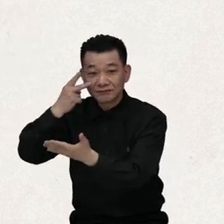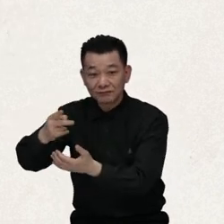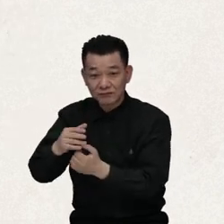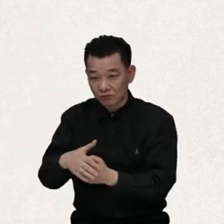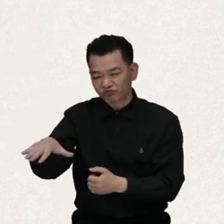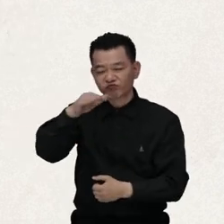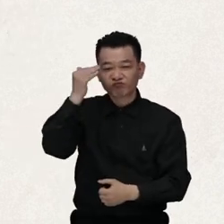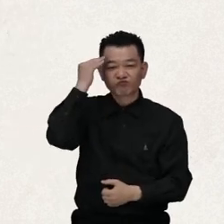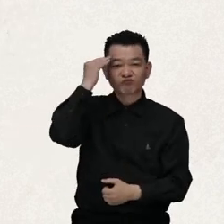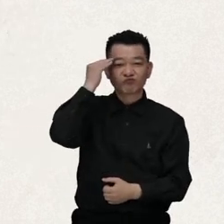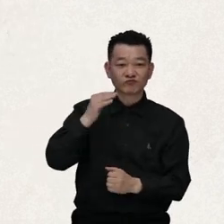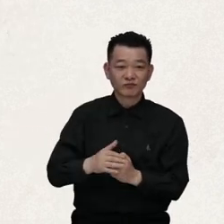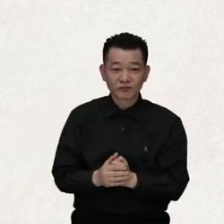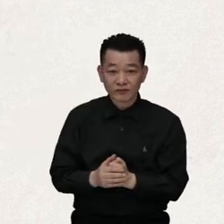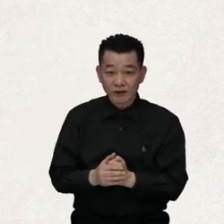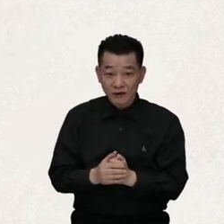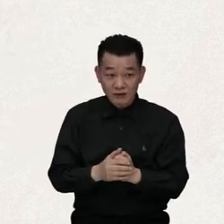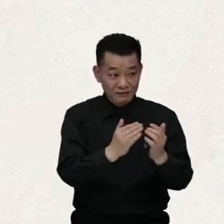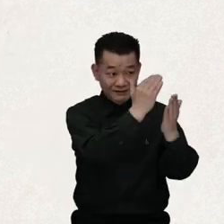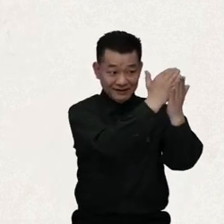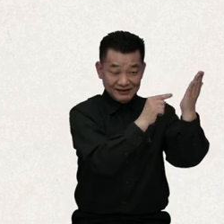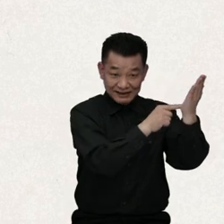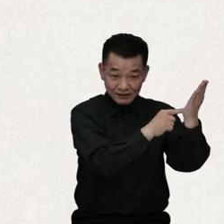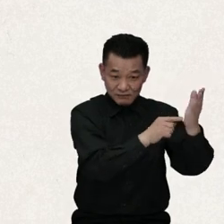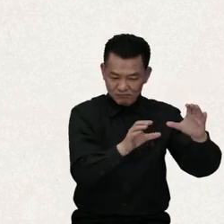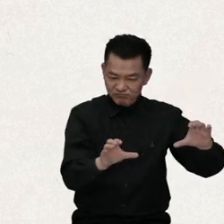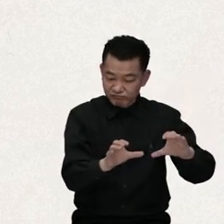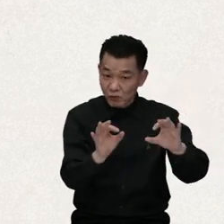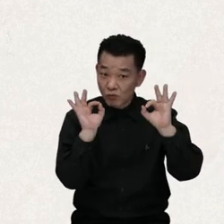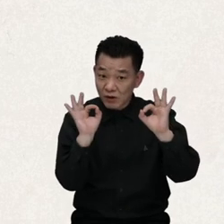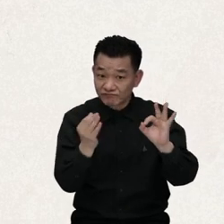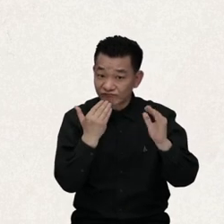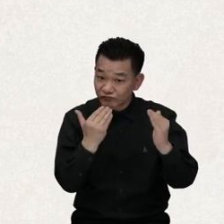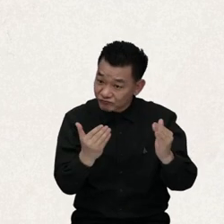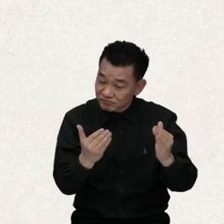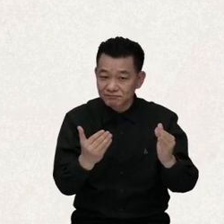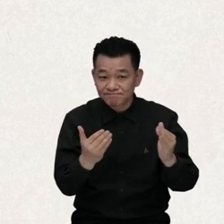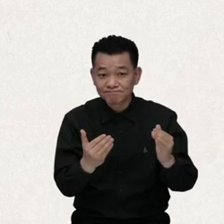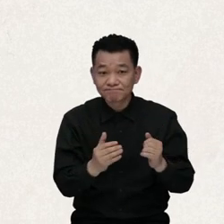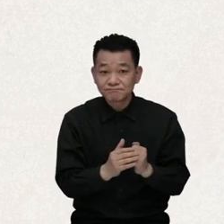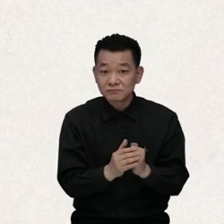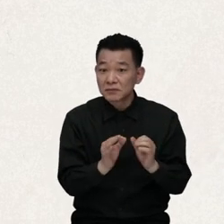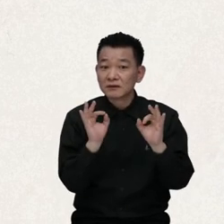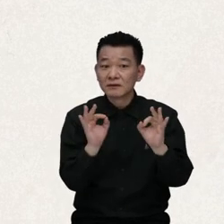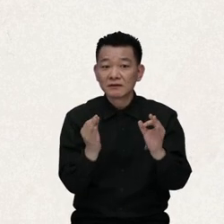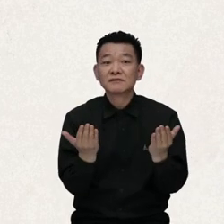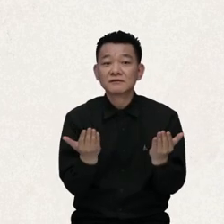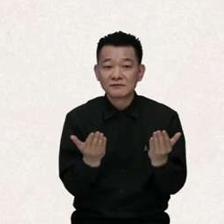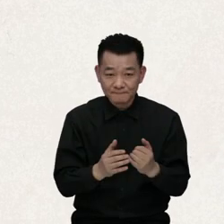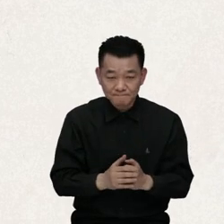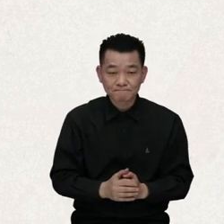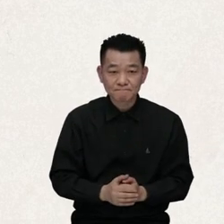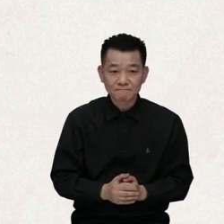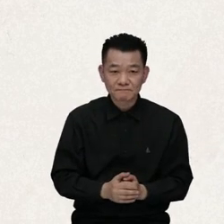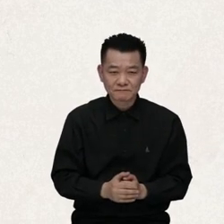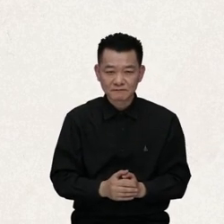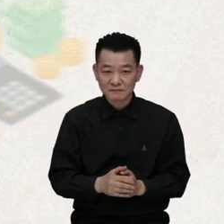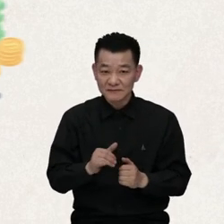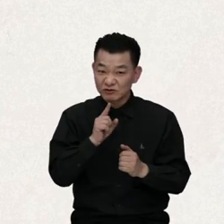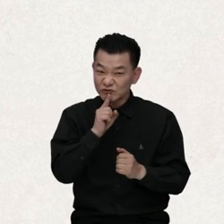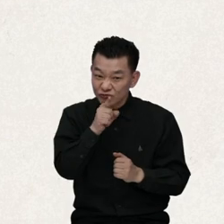All right. I have one more question, though. In order to fully implement what is stipulated in the Convention,